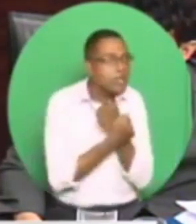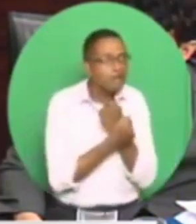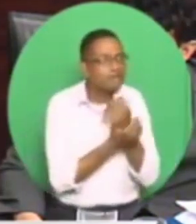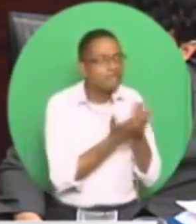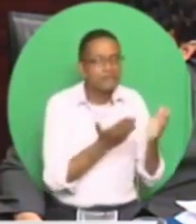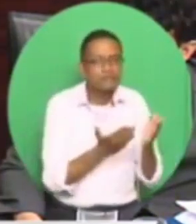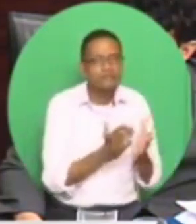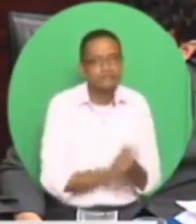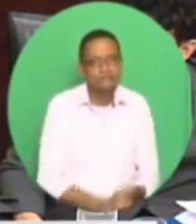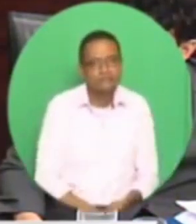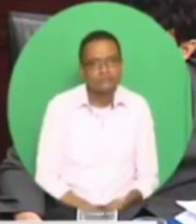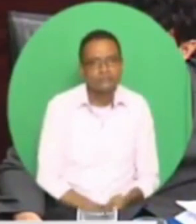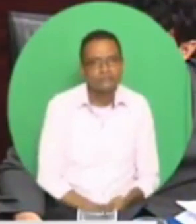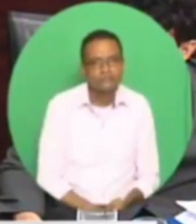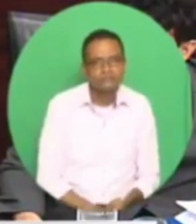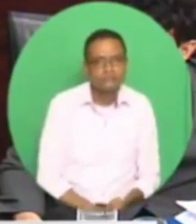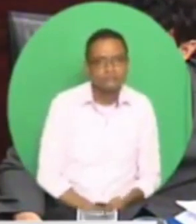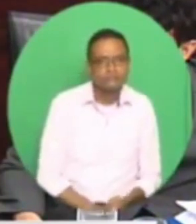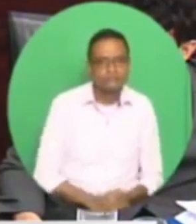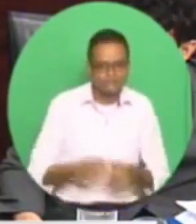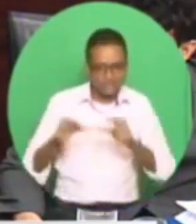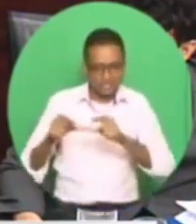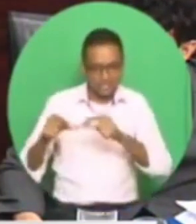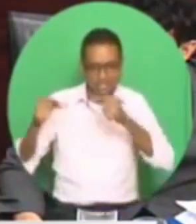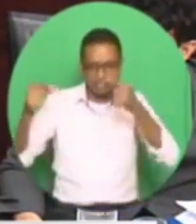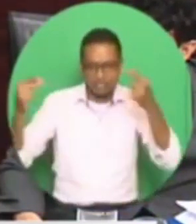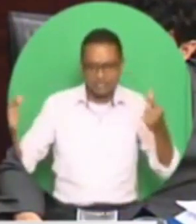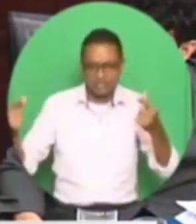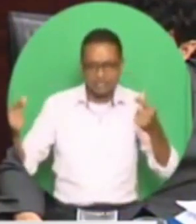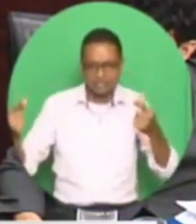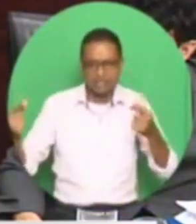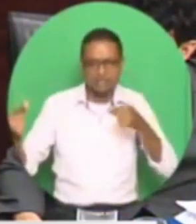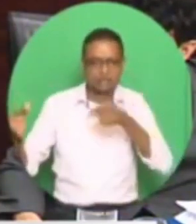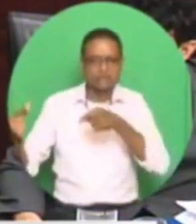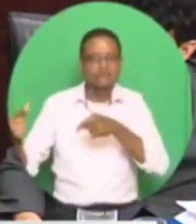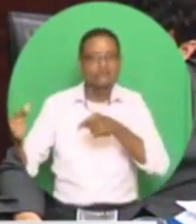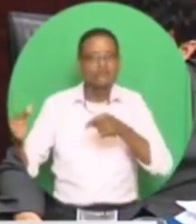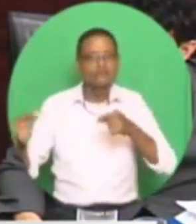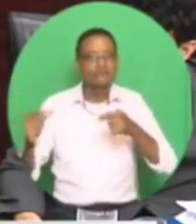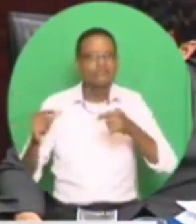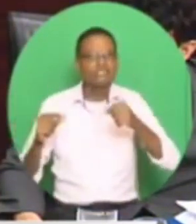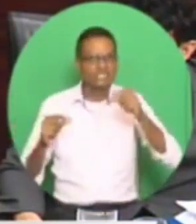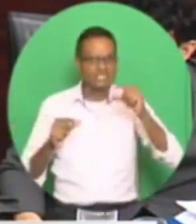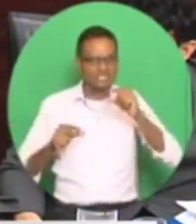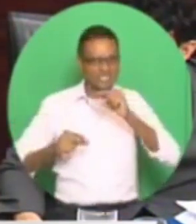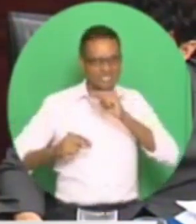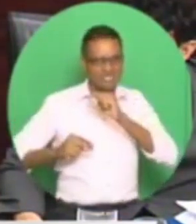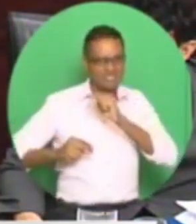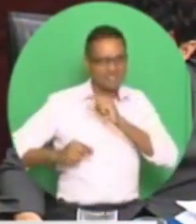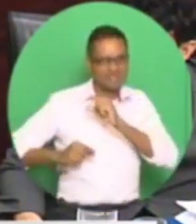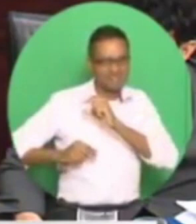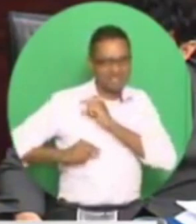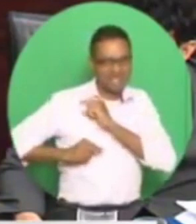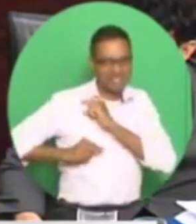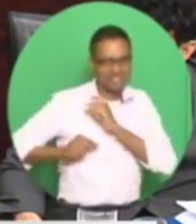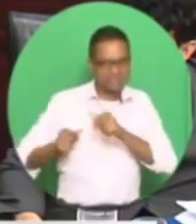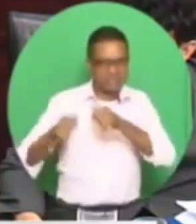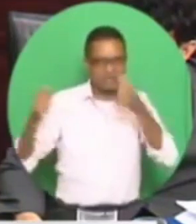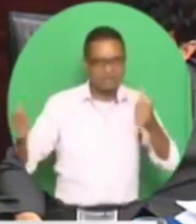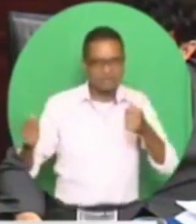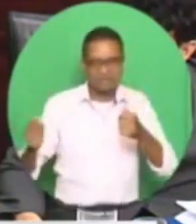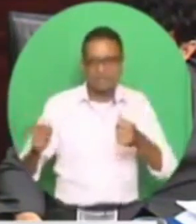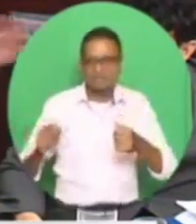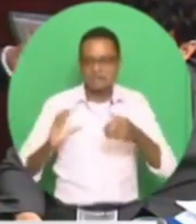the Guardian newspaper pointed out on Sunday. That trickery involving CPEP workers and URP workers.